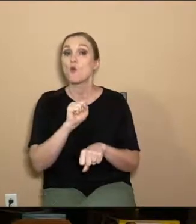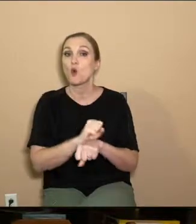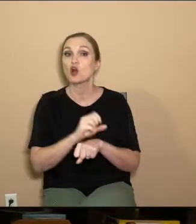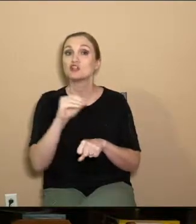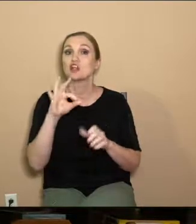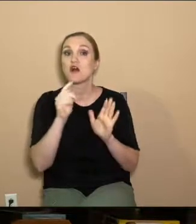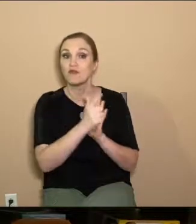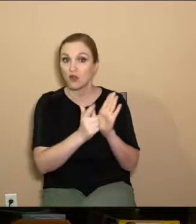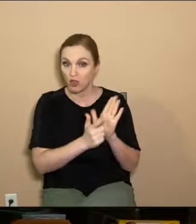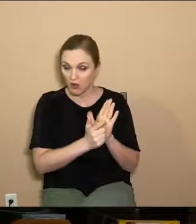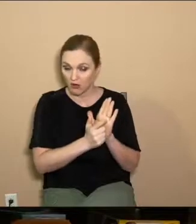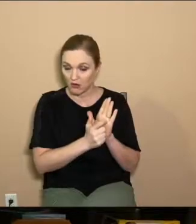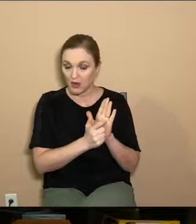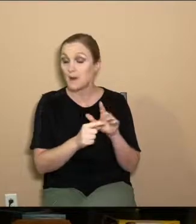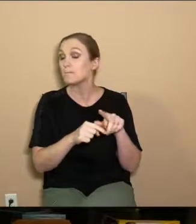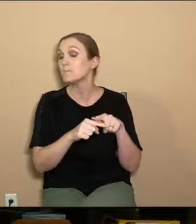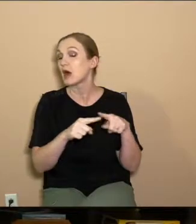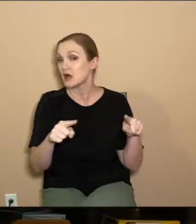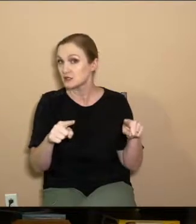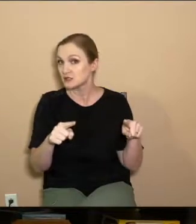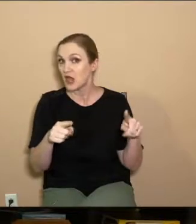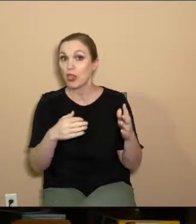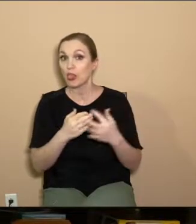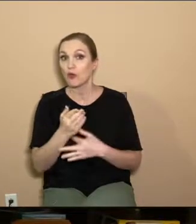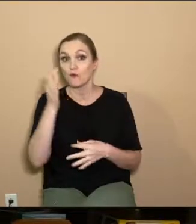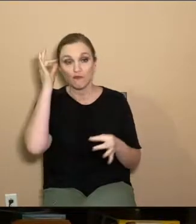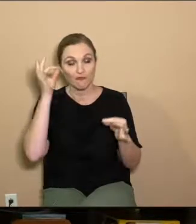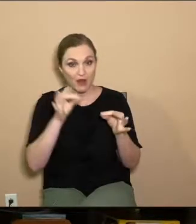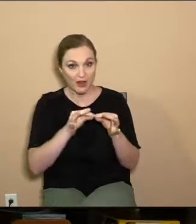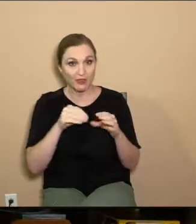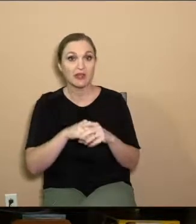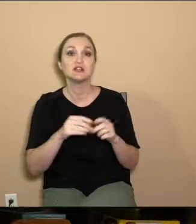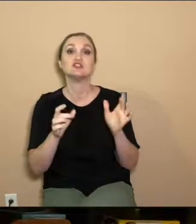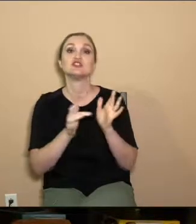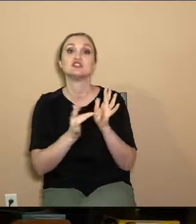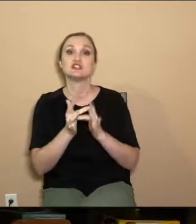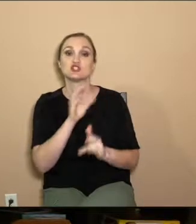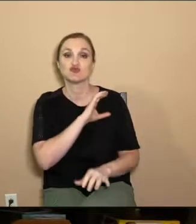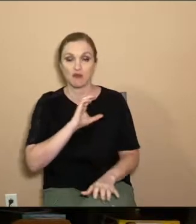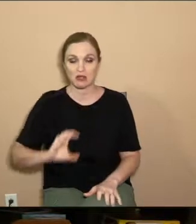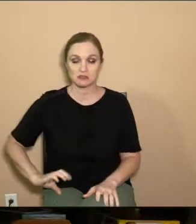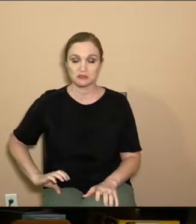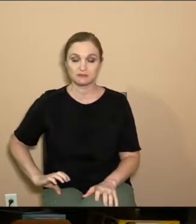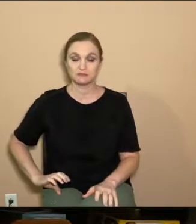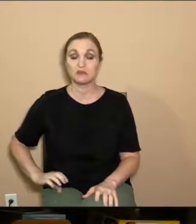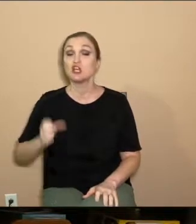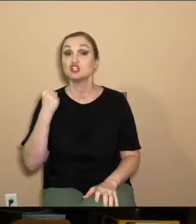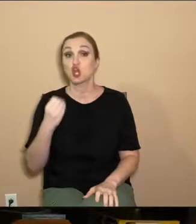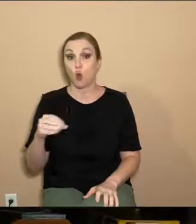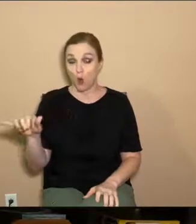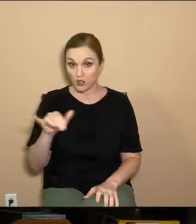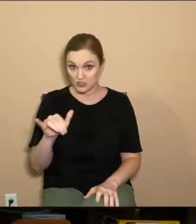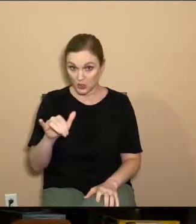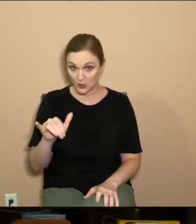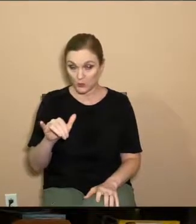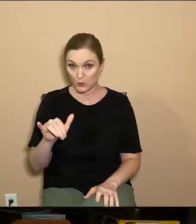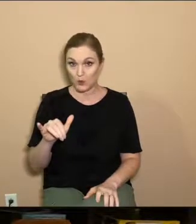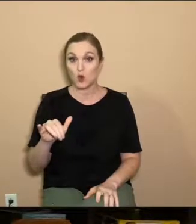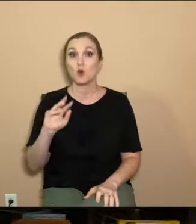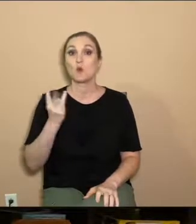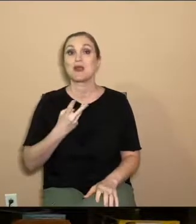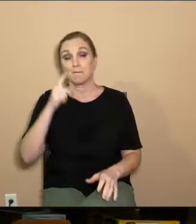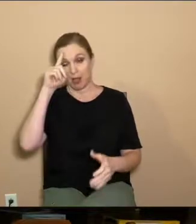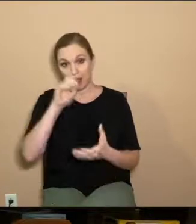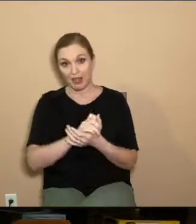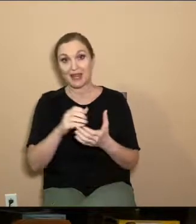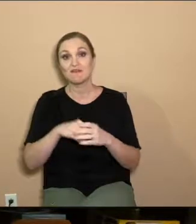law, but through faith in Jesus Christ. So, we also have believed